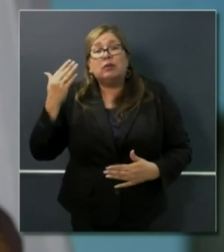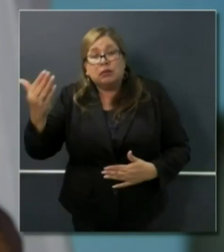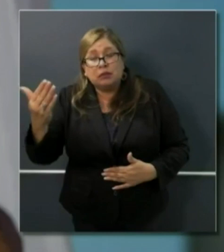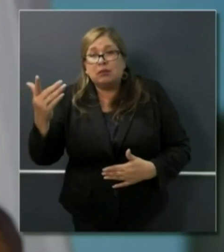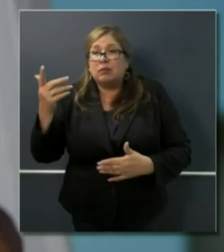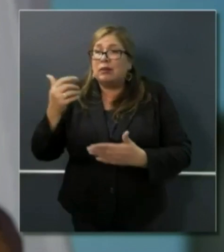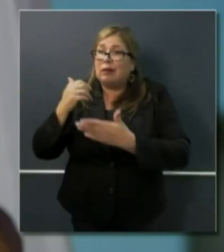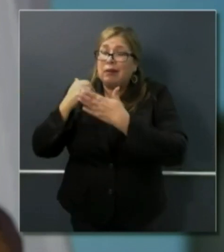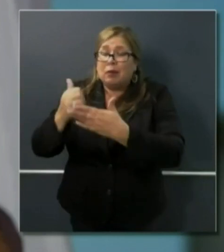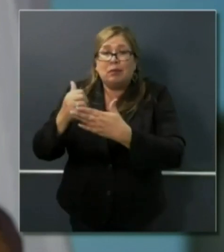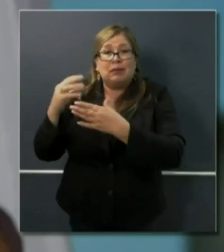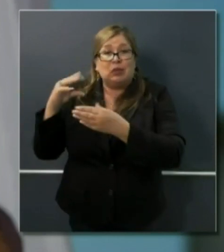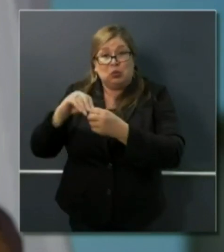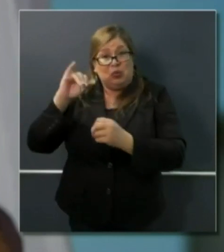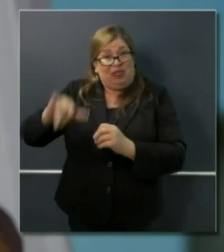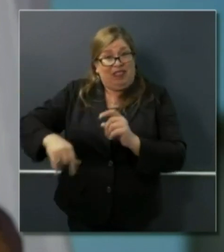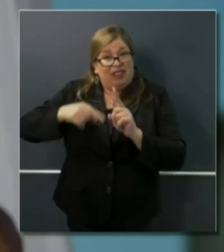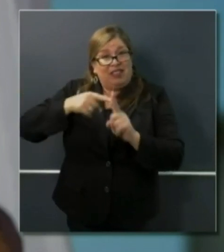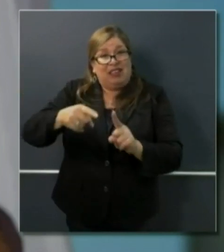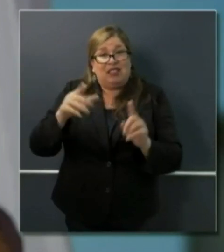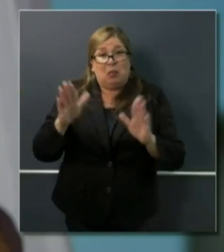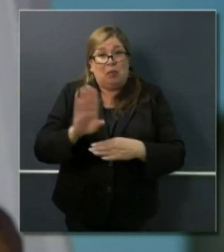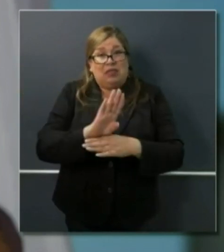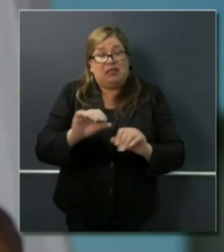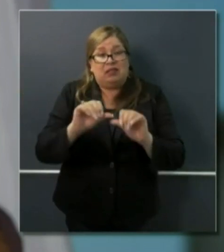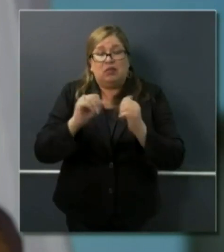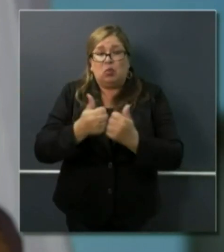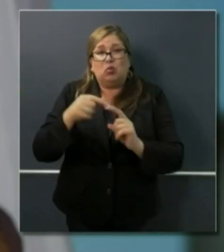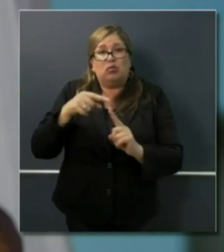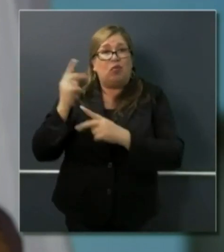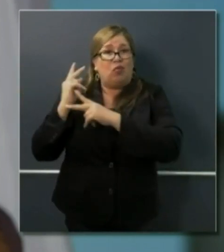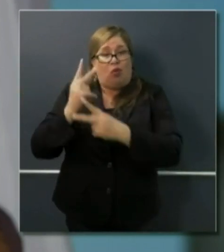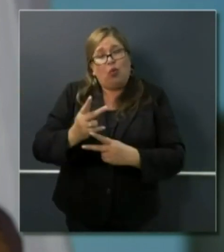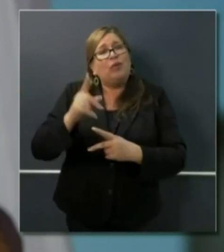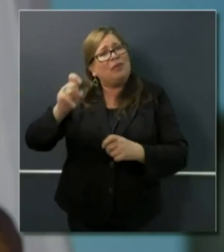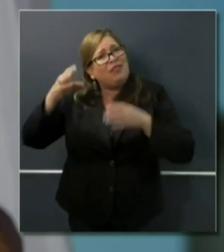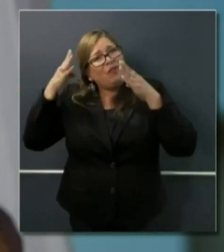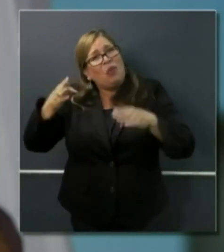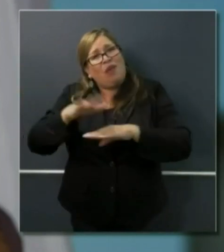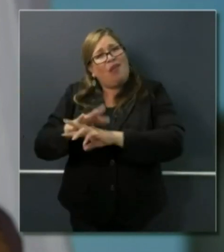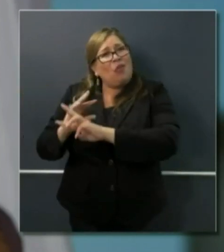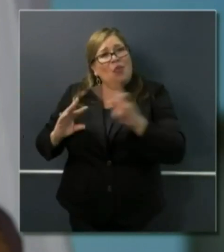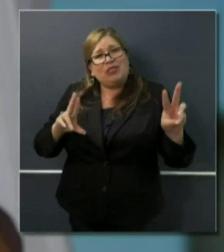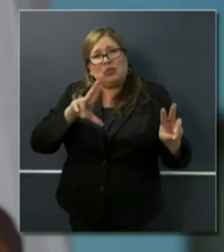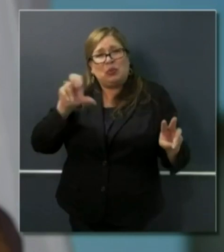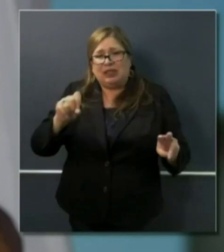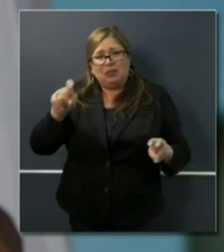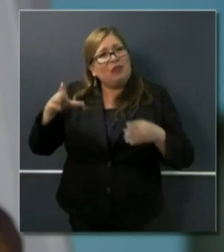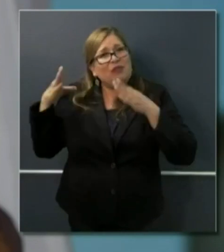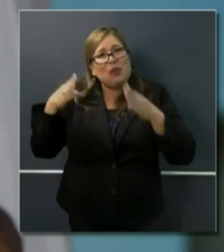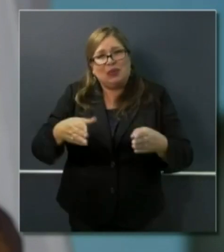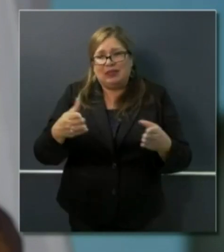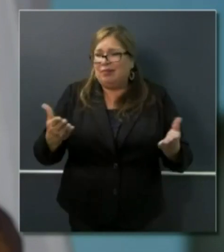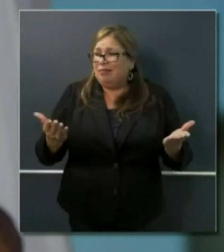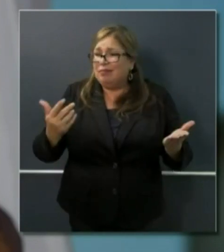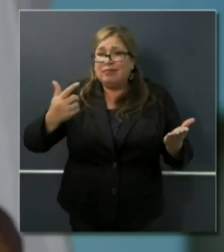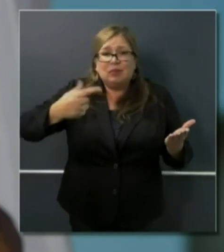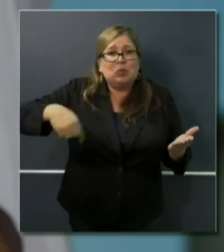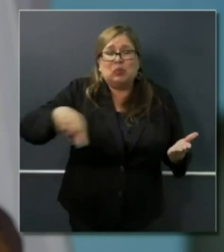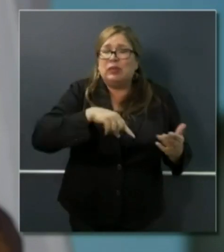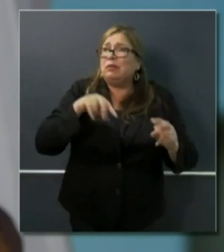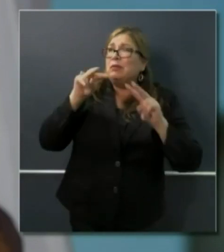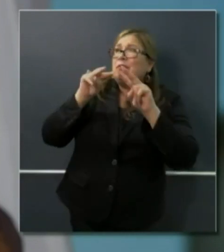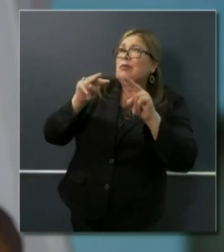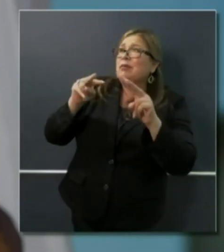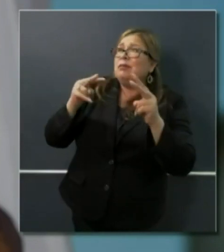space need to address the needs of the Western United States and those that are anxious about